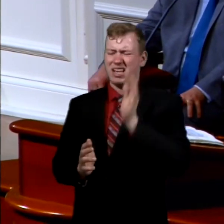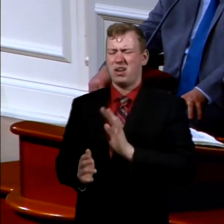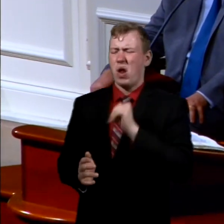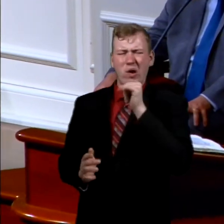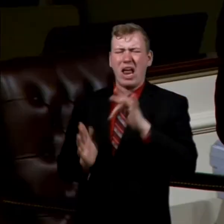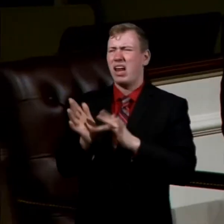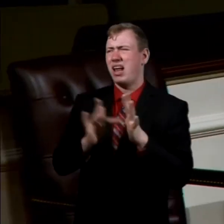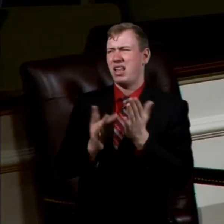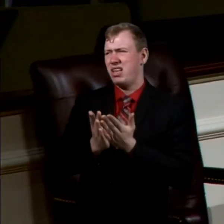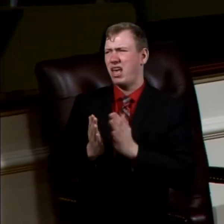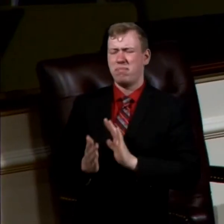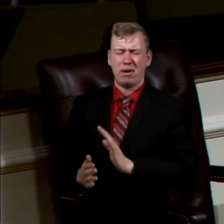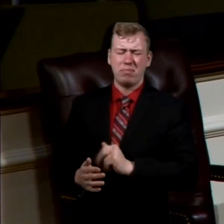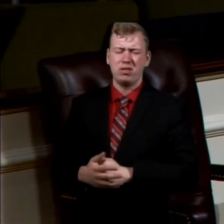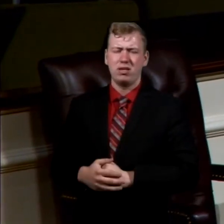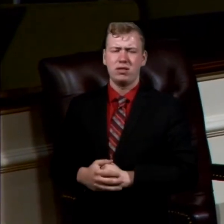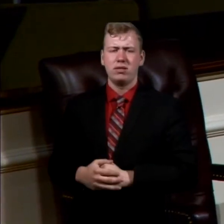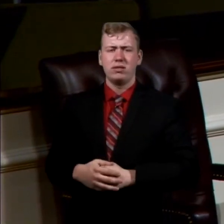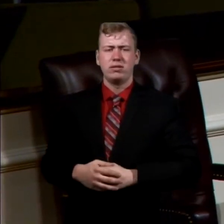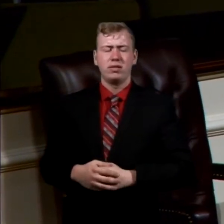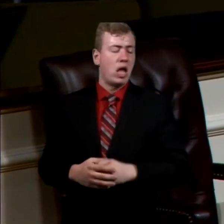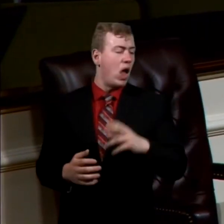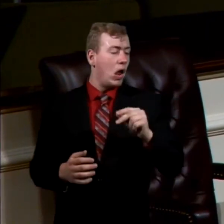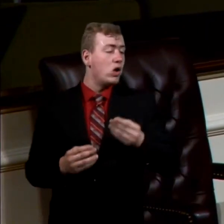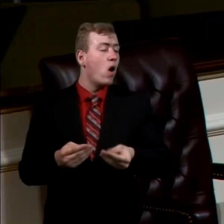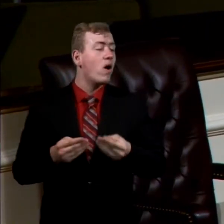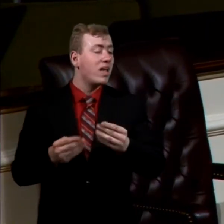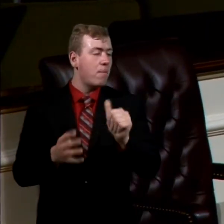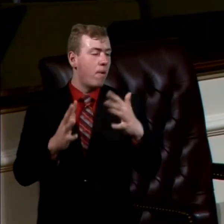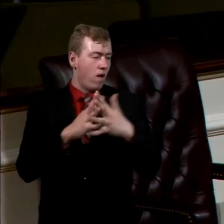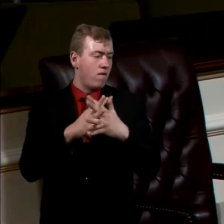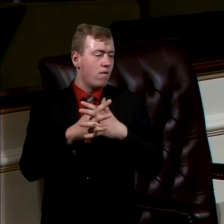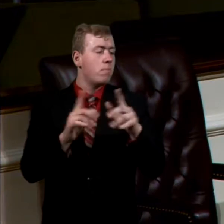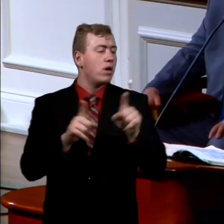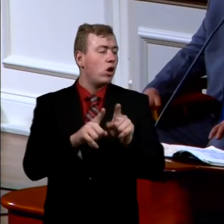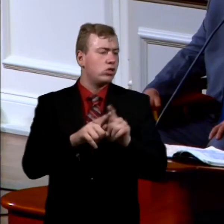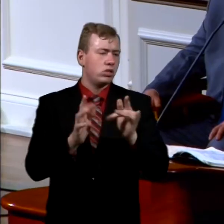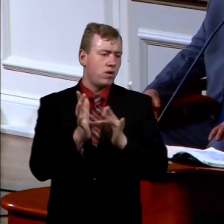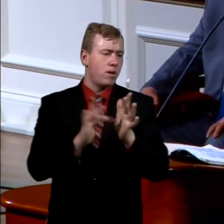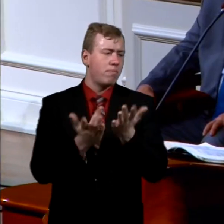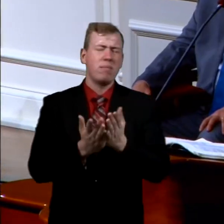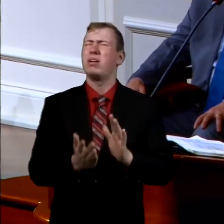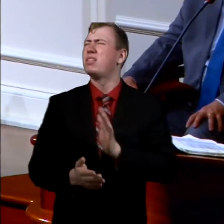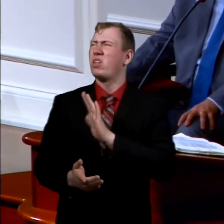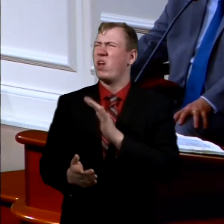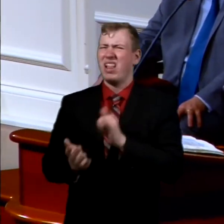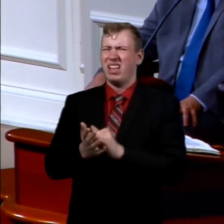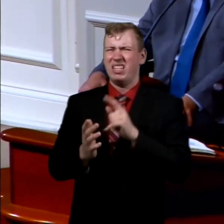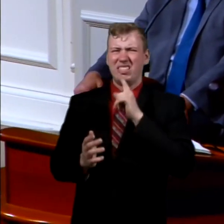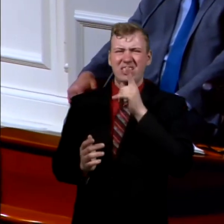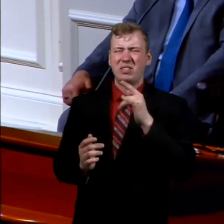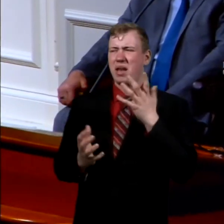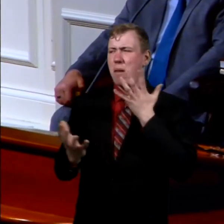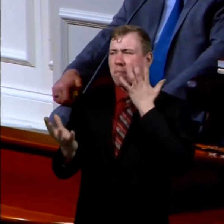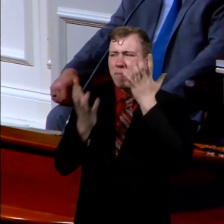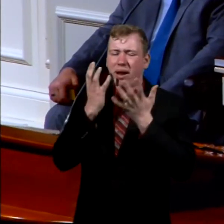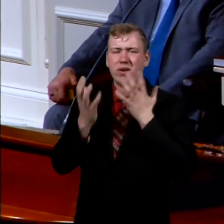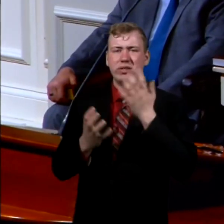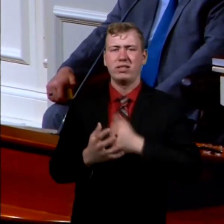not the Bible. Come on. He said, no, we'll give him a football, but we'll also give him a little Bible. No, Dad, that'll be so embarrassing.